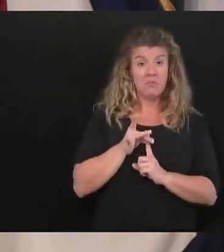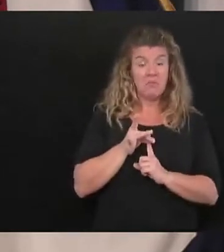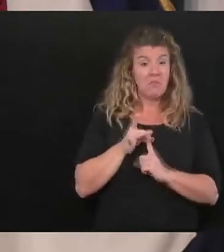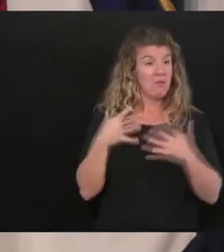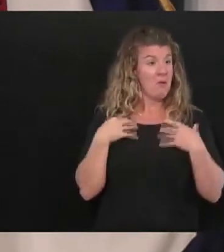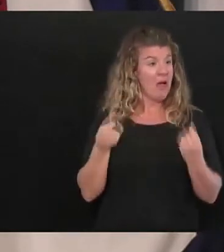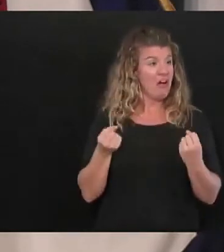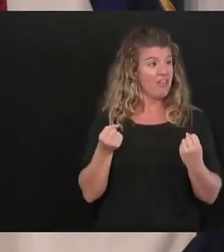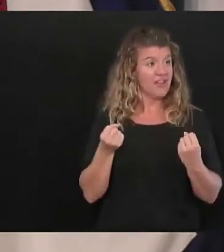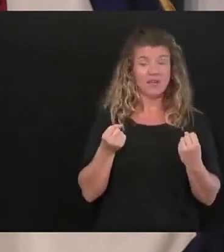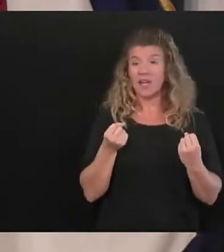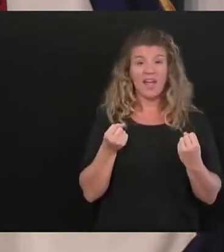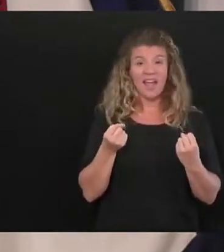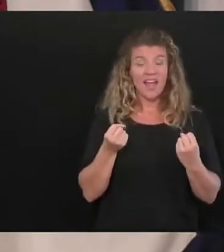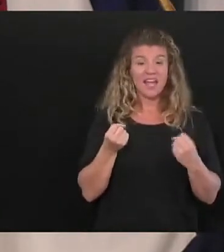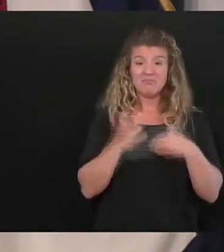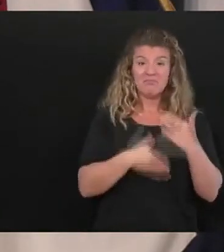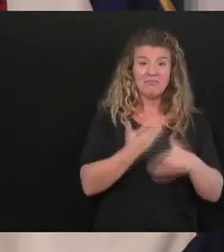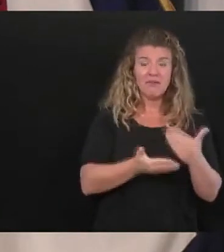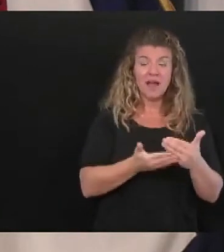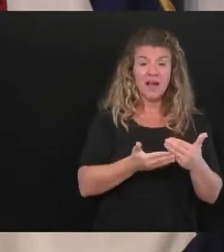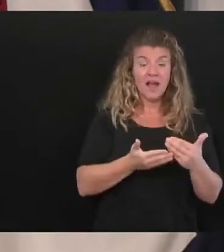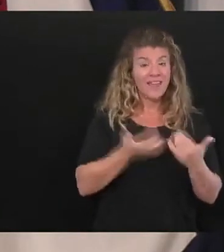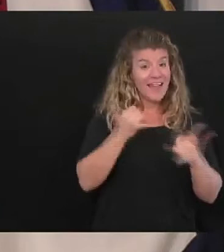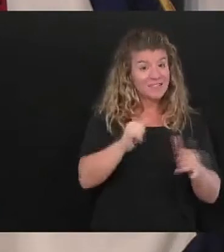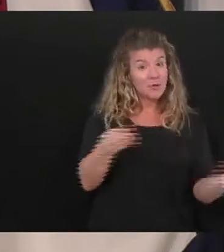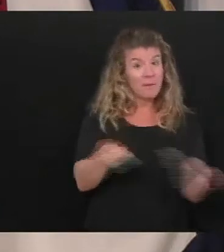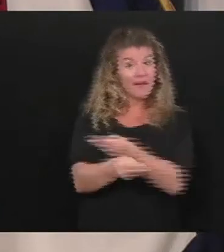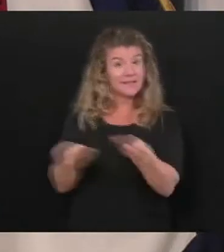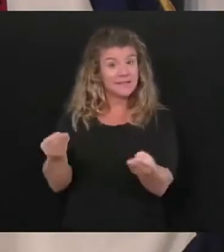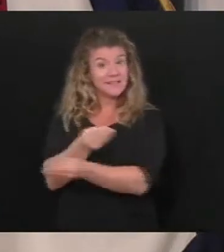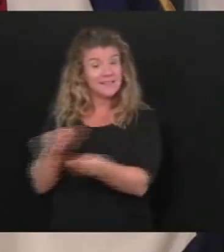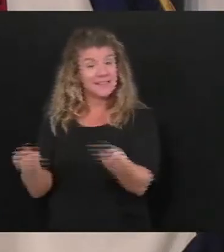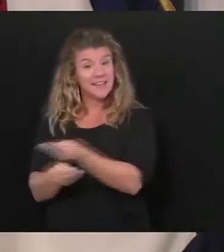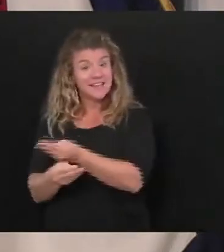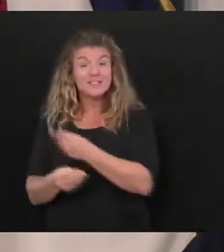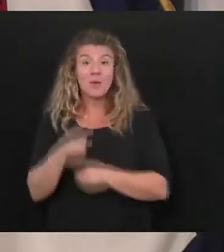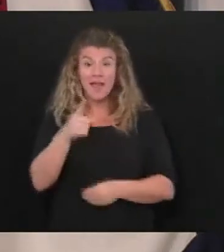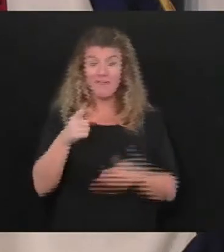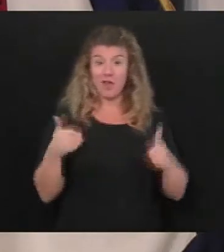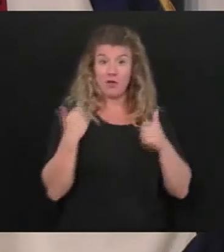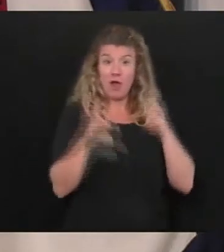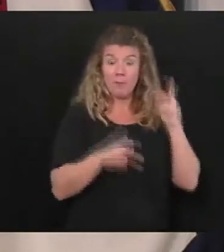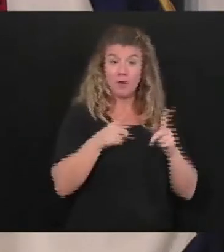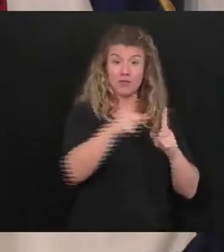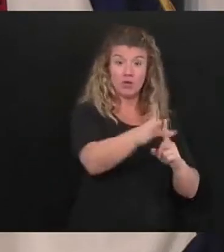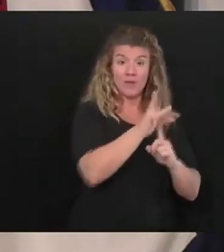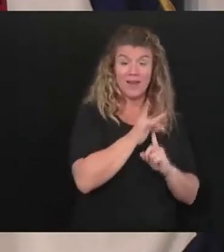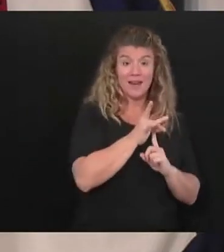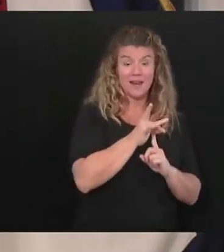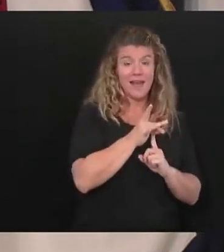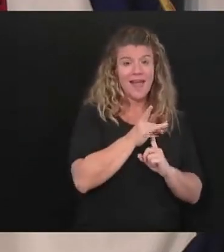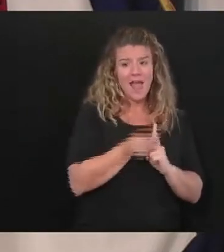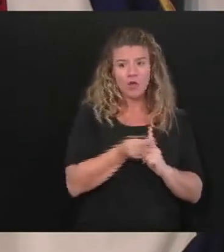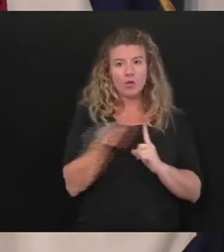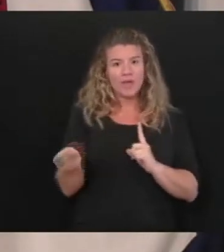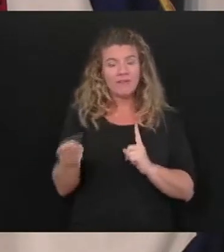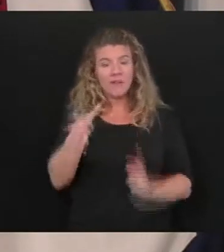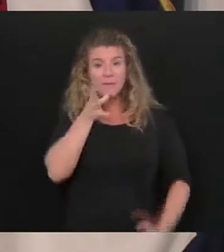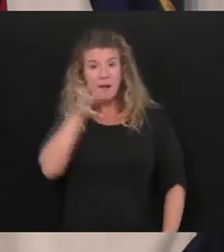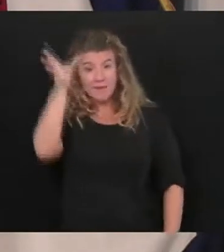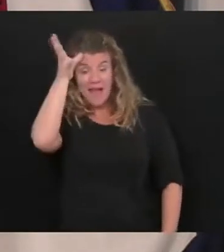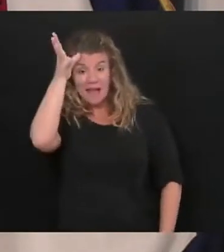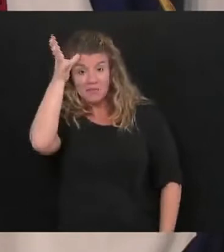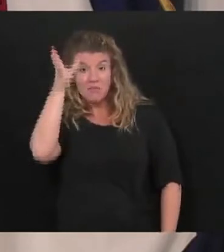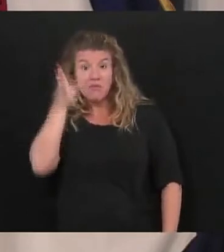it doesn't mean they can't bring it home and if they bring it home and mom and dad gets it it may be a real problem grandma and grandpa